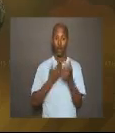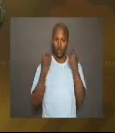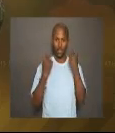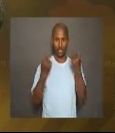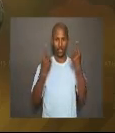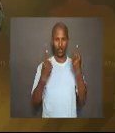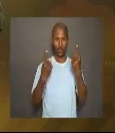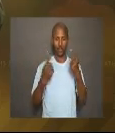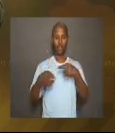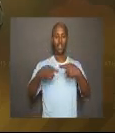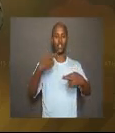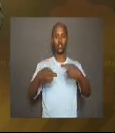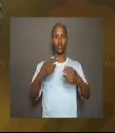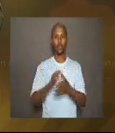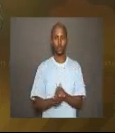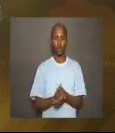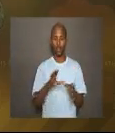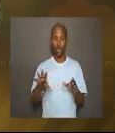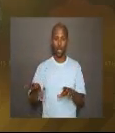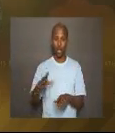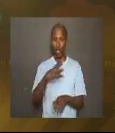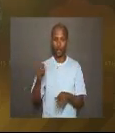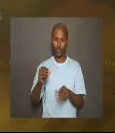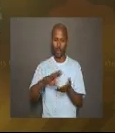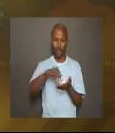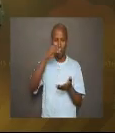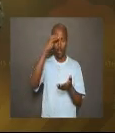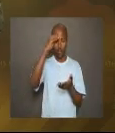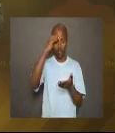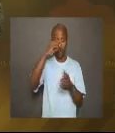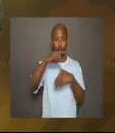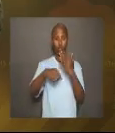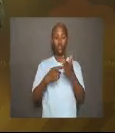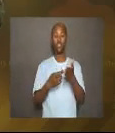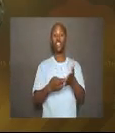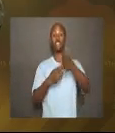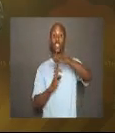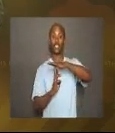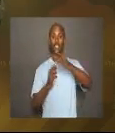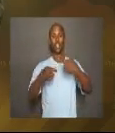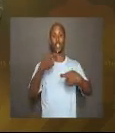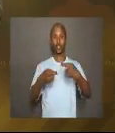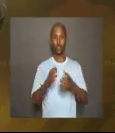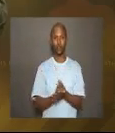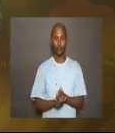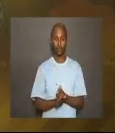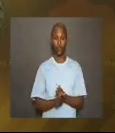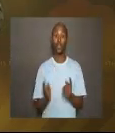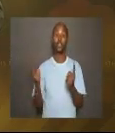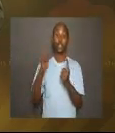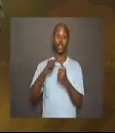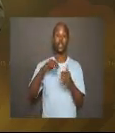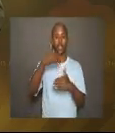our understanding of relations and learned about inverse relations.